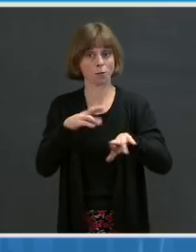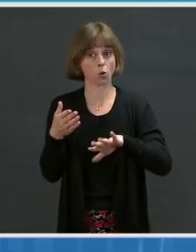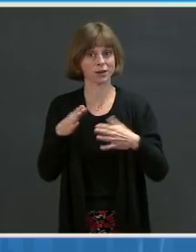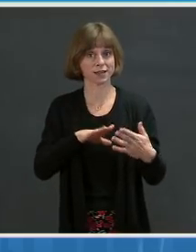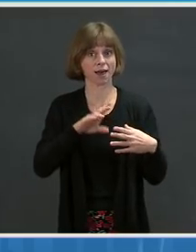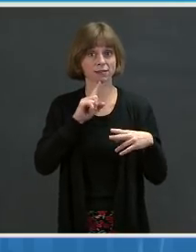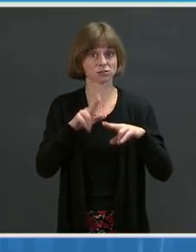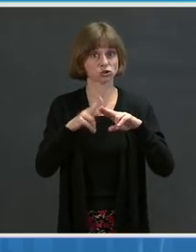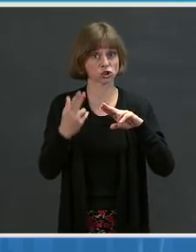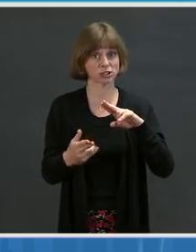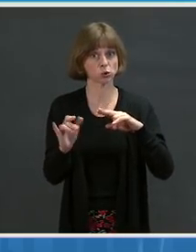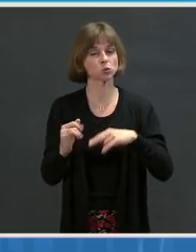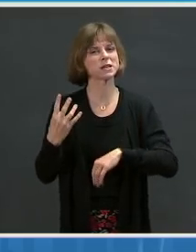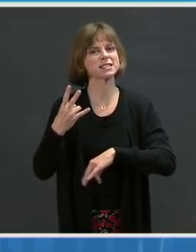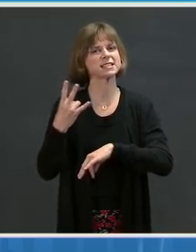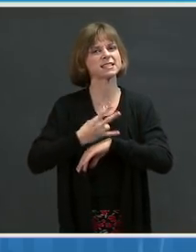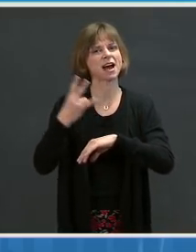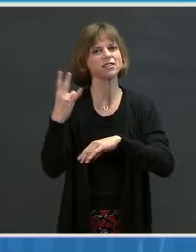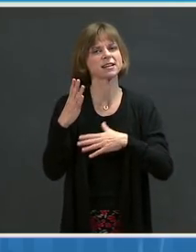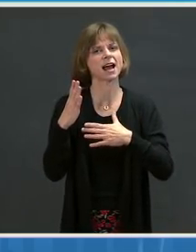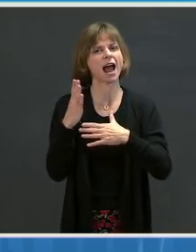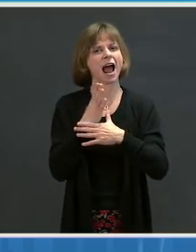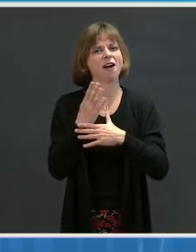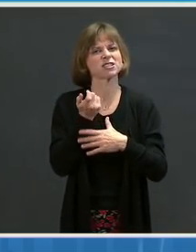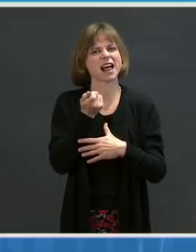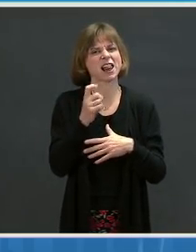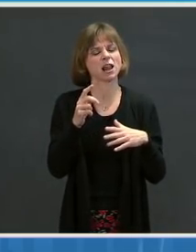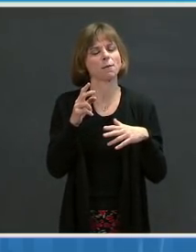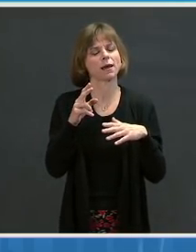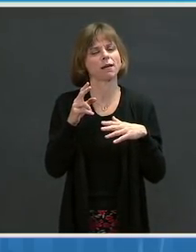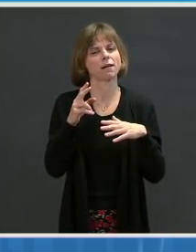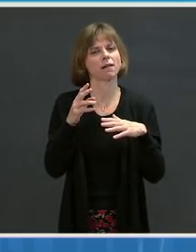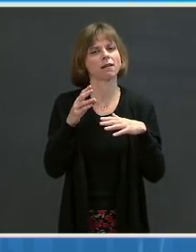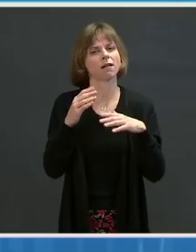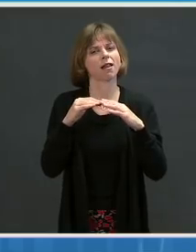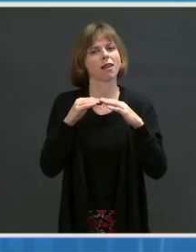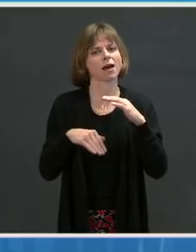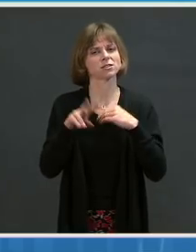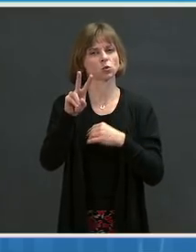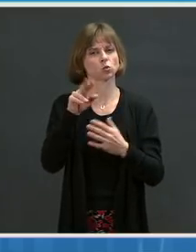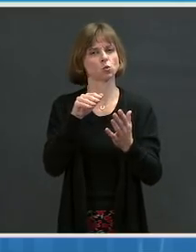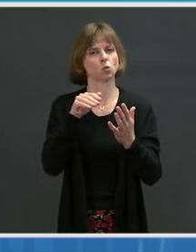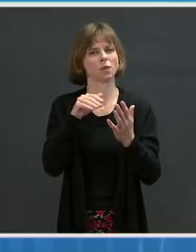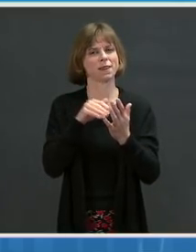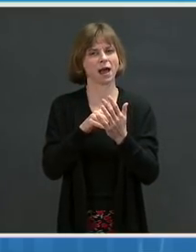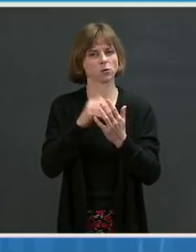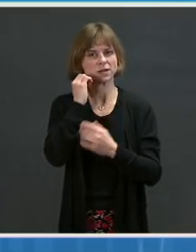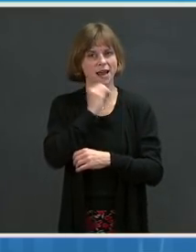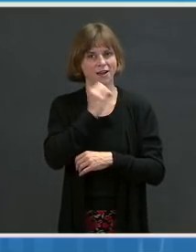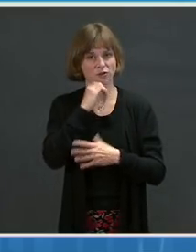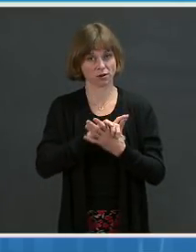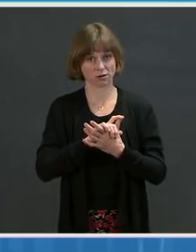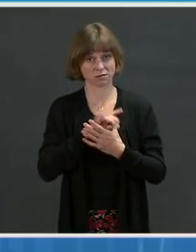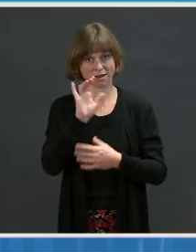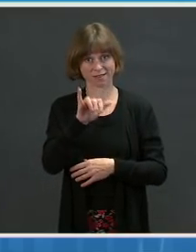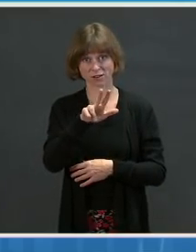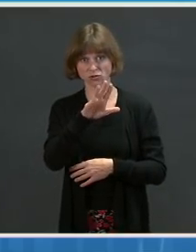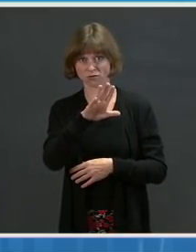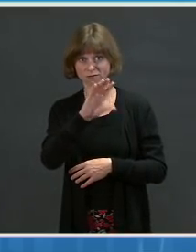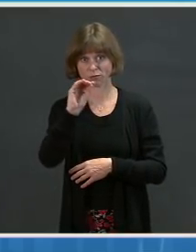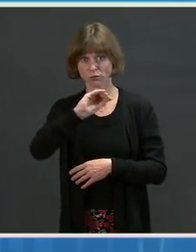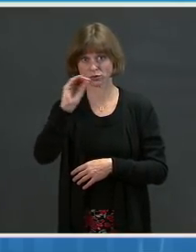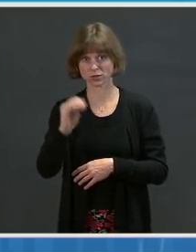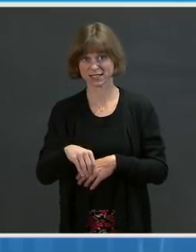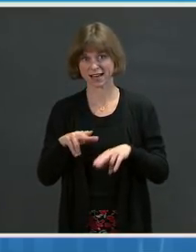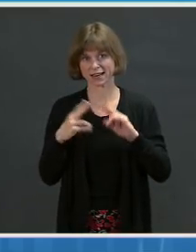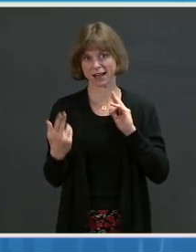seven-day average of slightly less than 2,000 per day. This represents a 35 percent decline compared to the